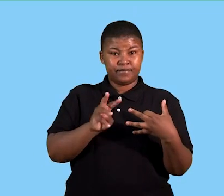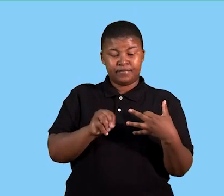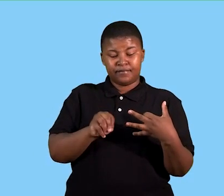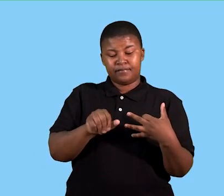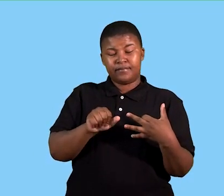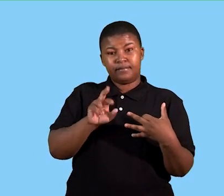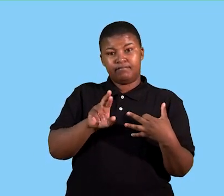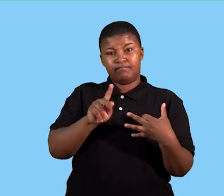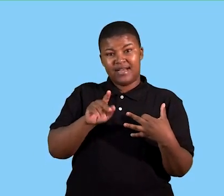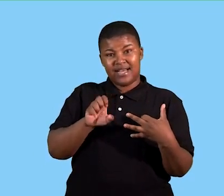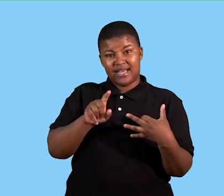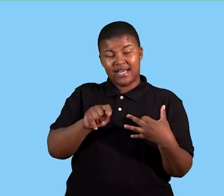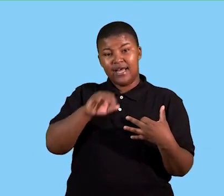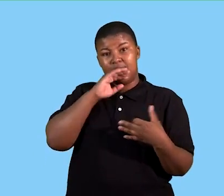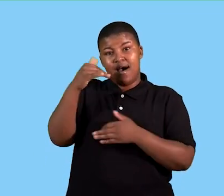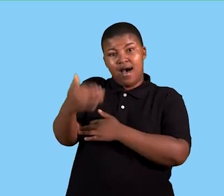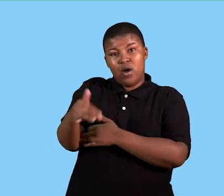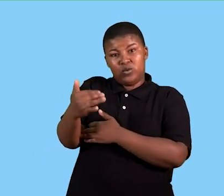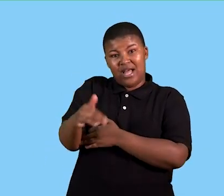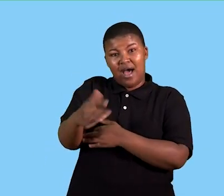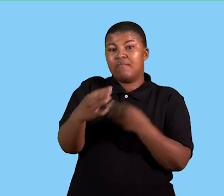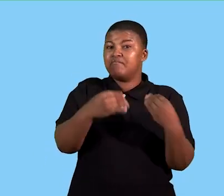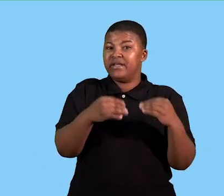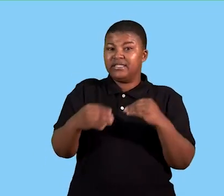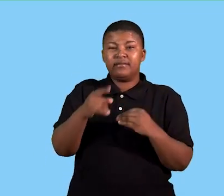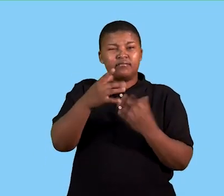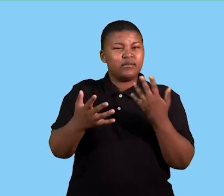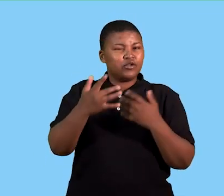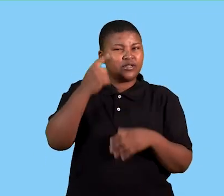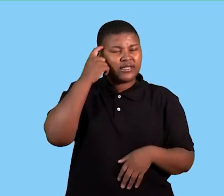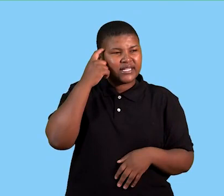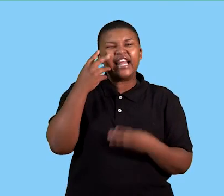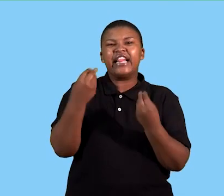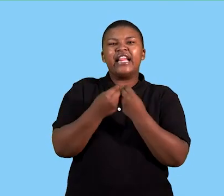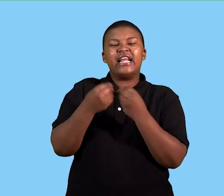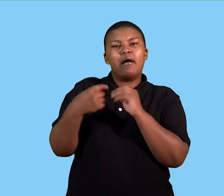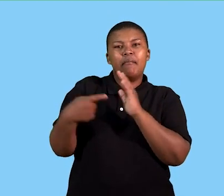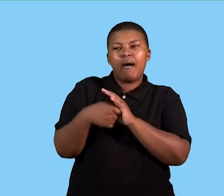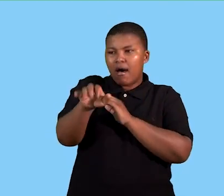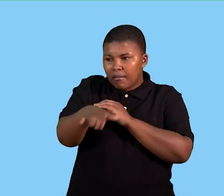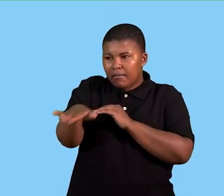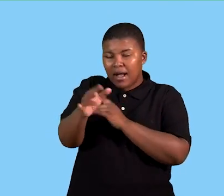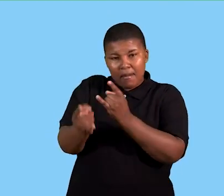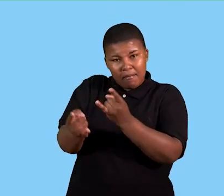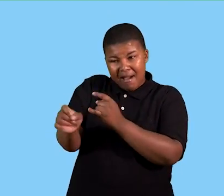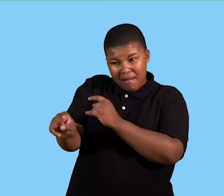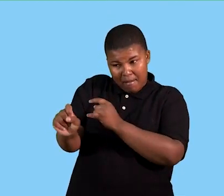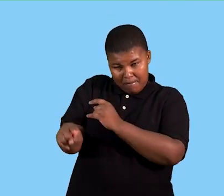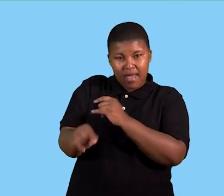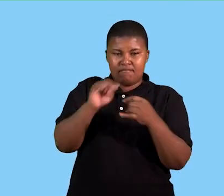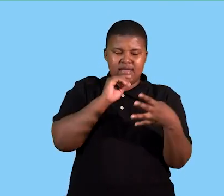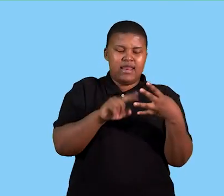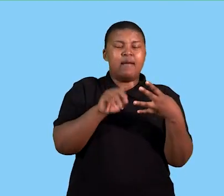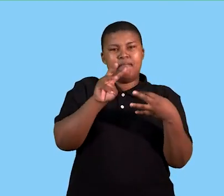of the business and this is our market environment. Now when you think of a market where you buy stuff, this is where the